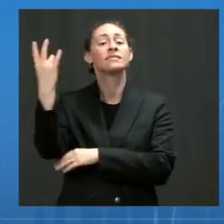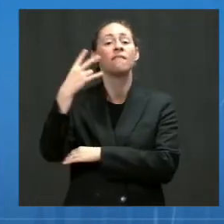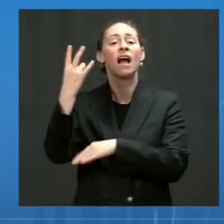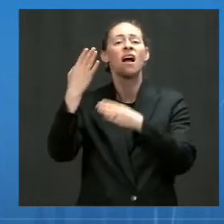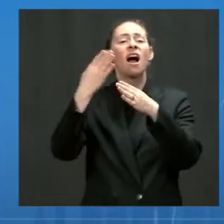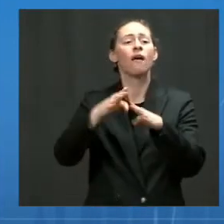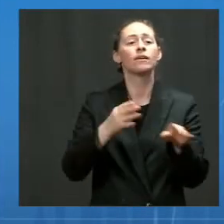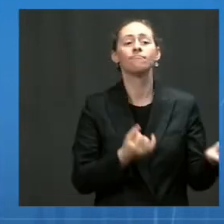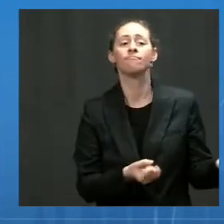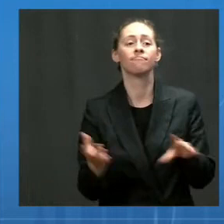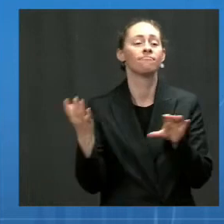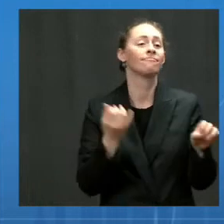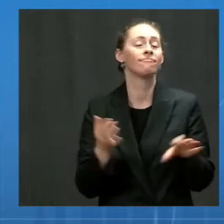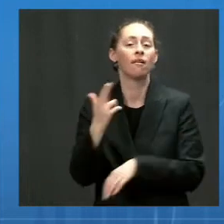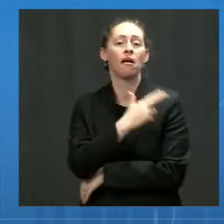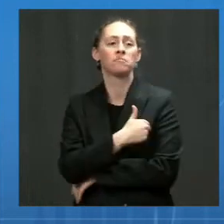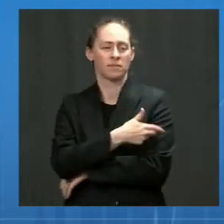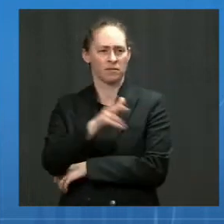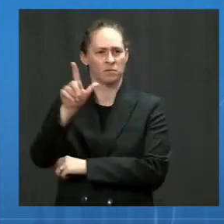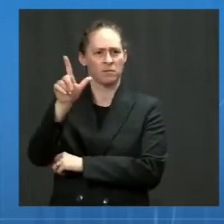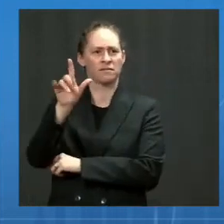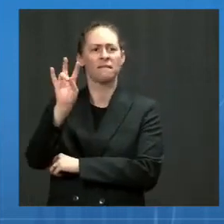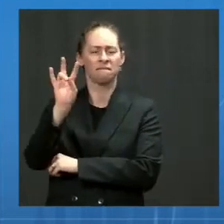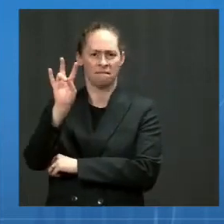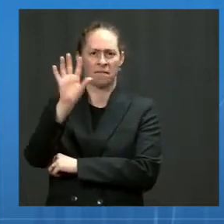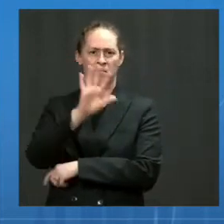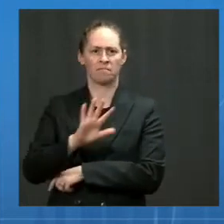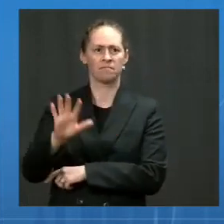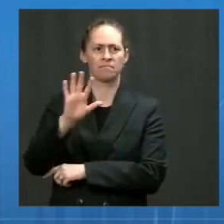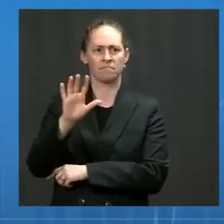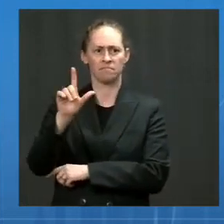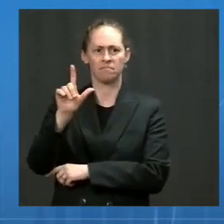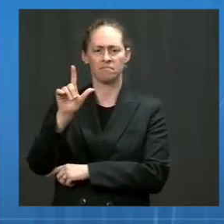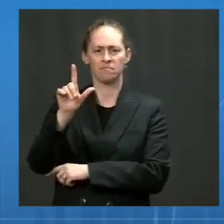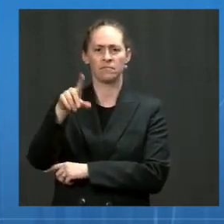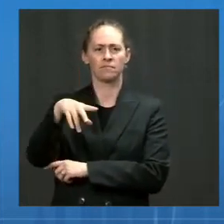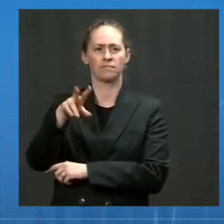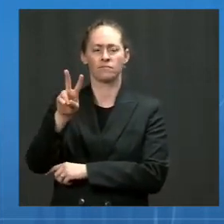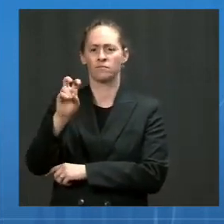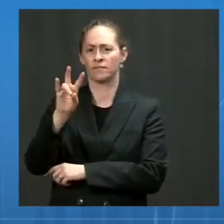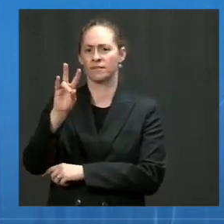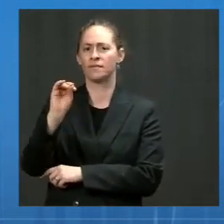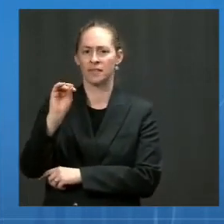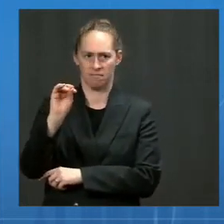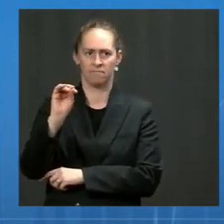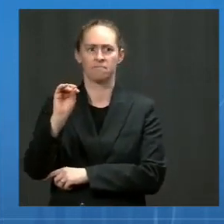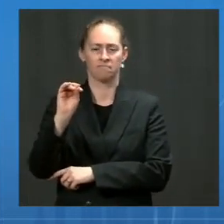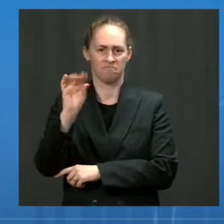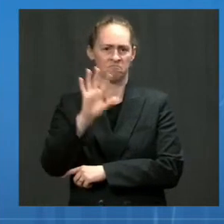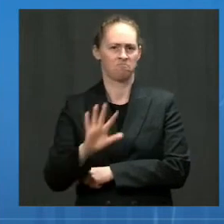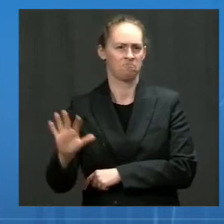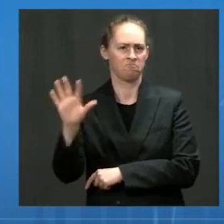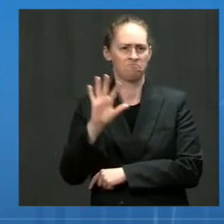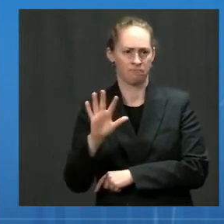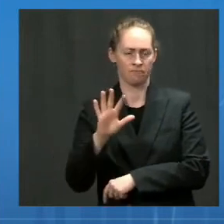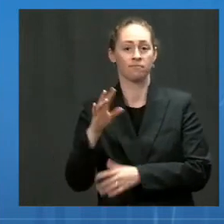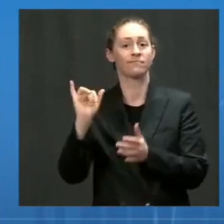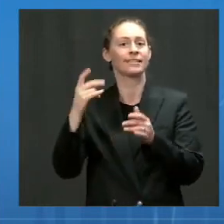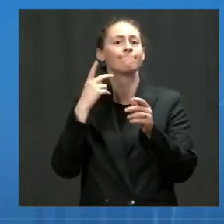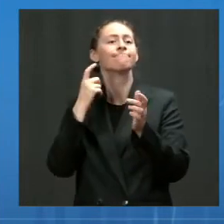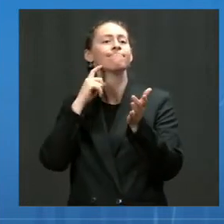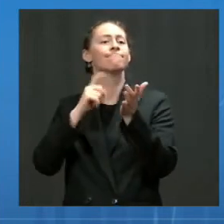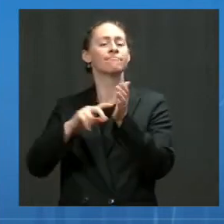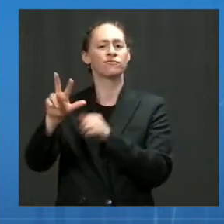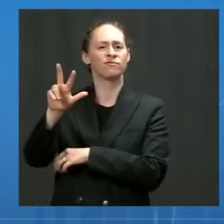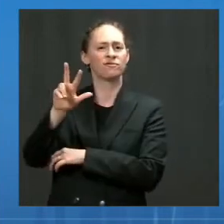,790 per day, an increase of about 36 percent from the previous seven-day period. And after